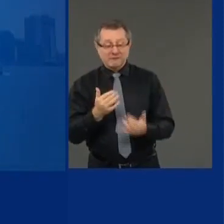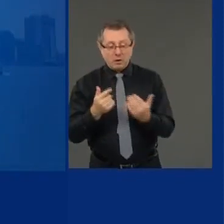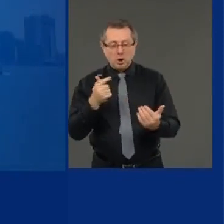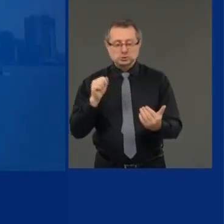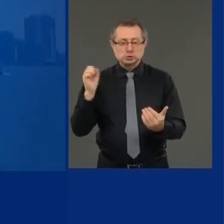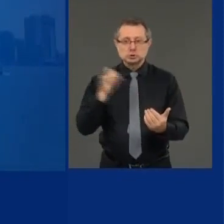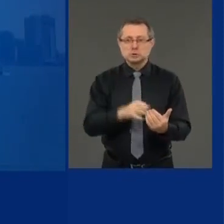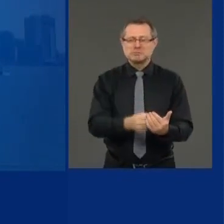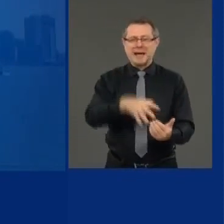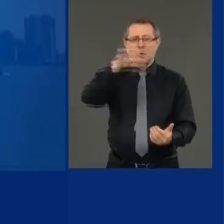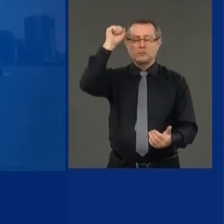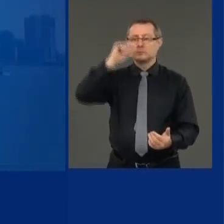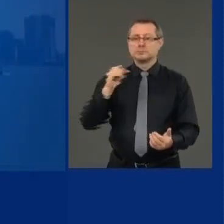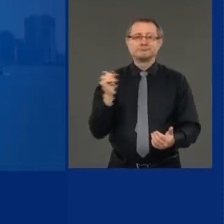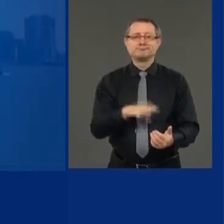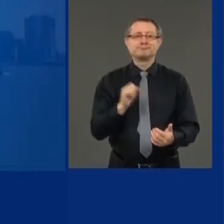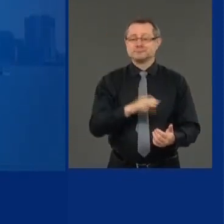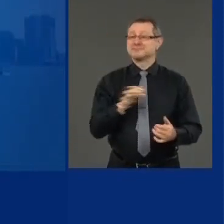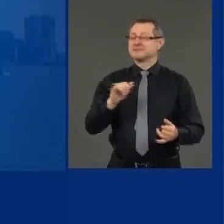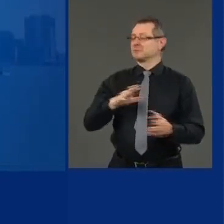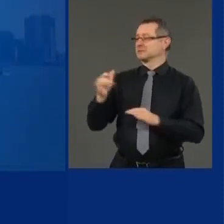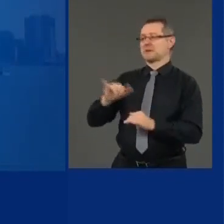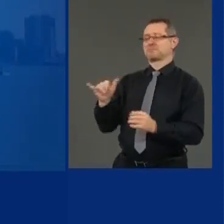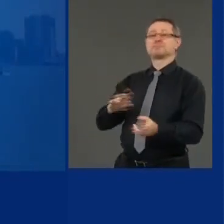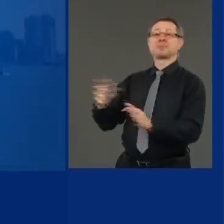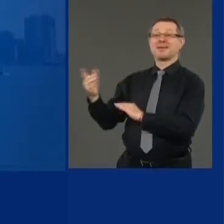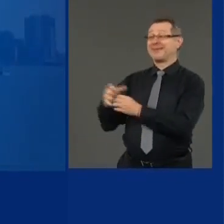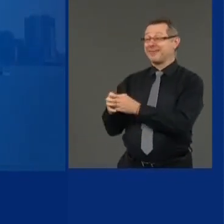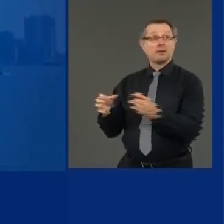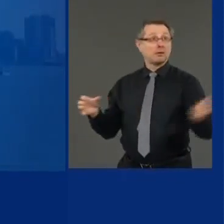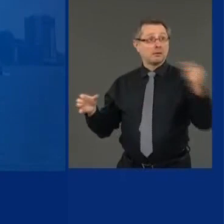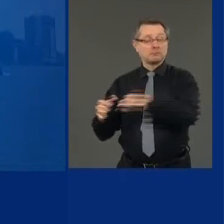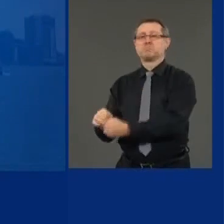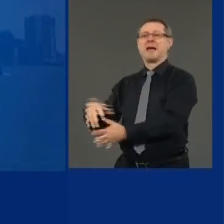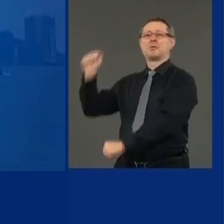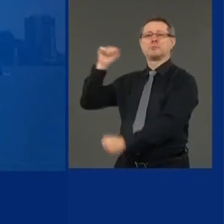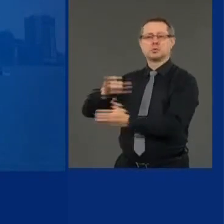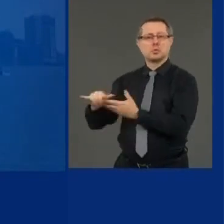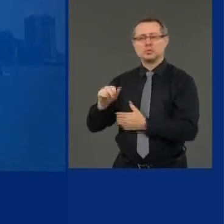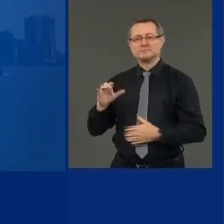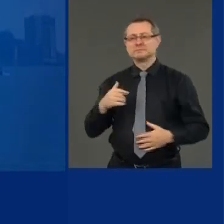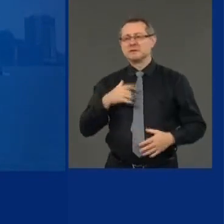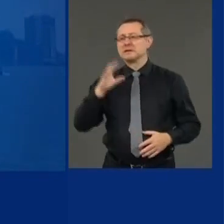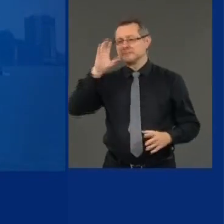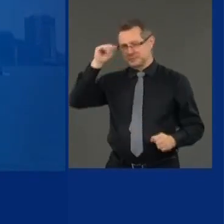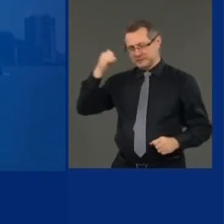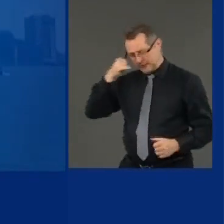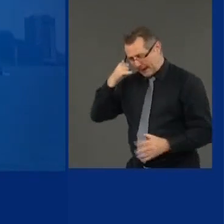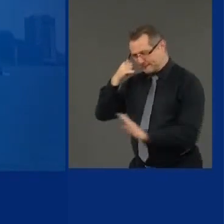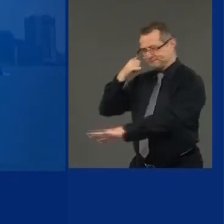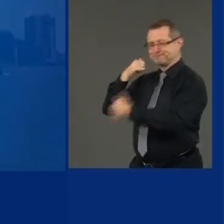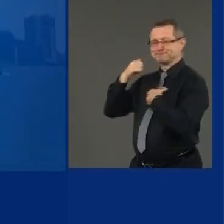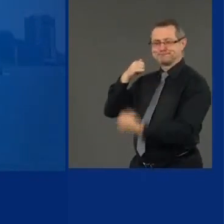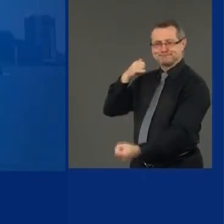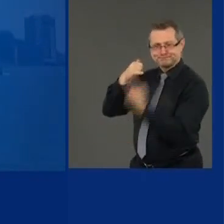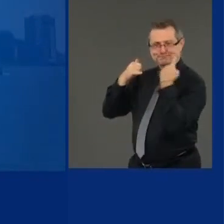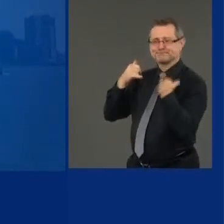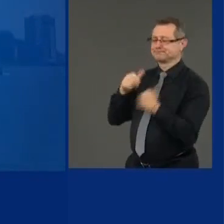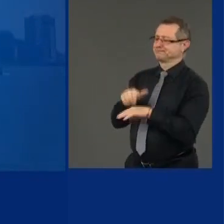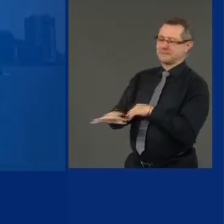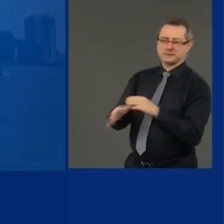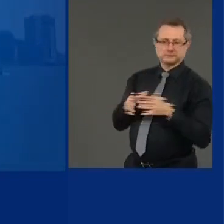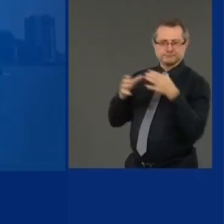thing we need in New York City. So the president said he heard me. He said he wouldn't do it. He said